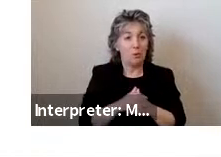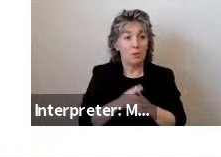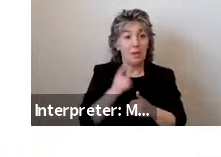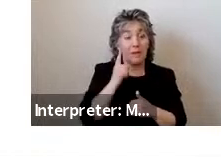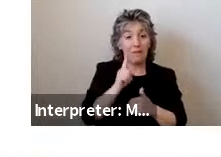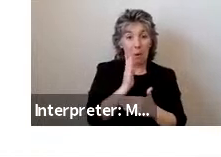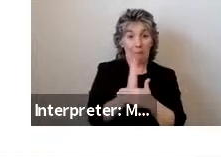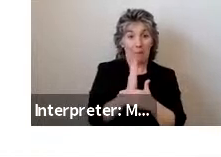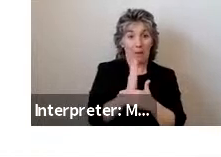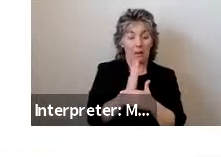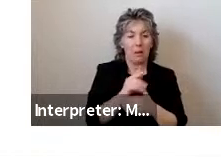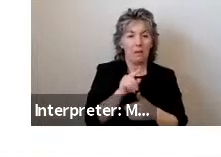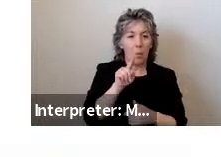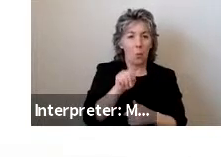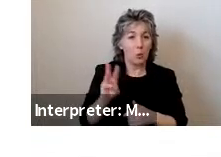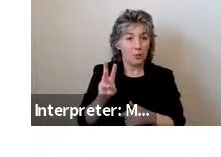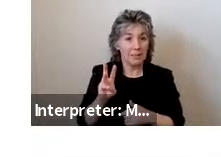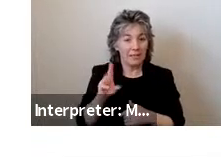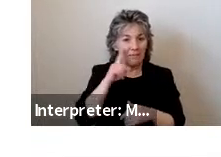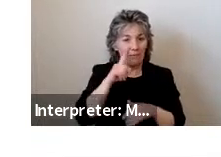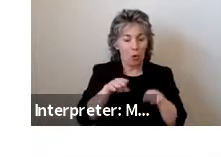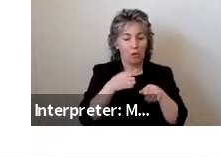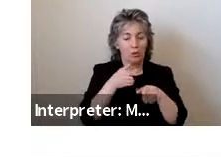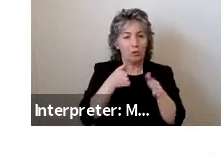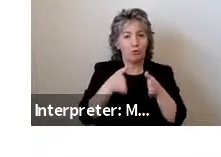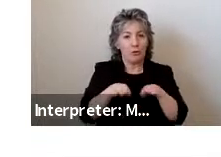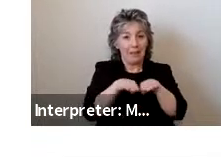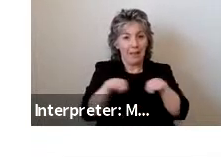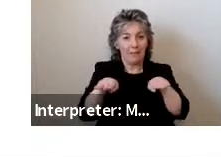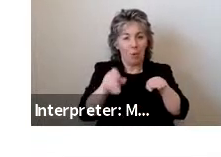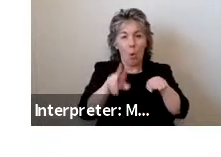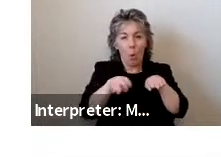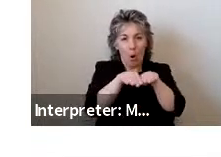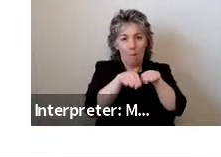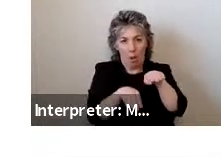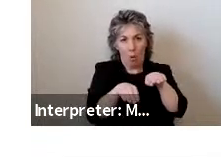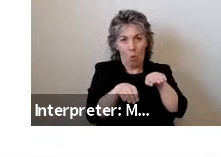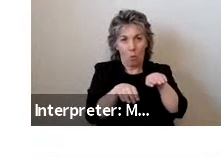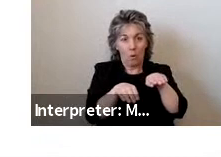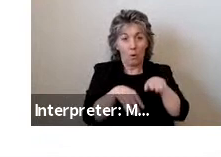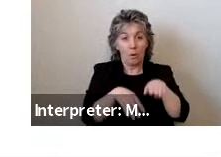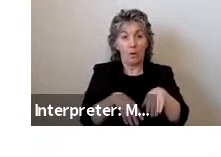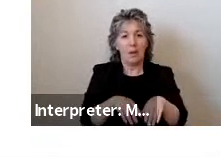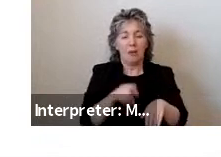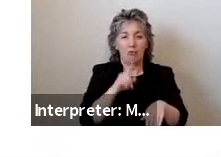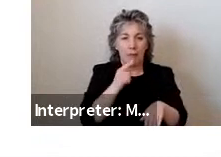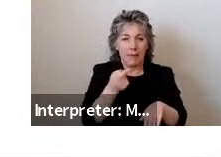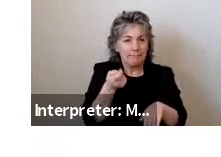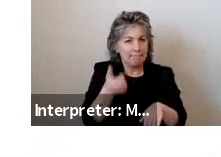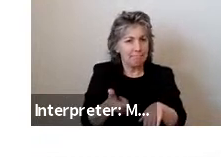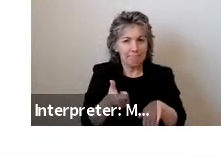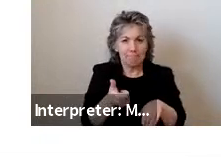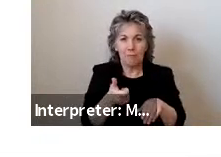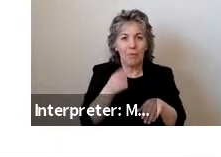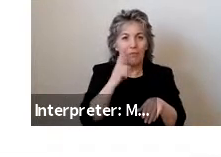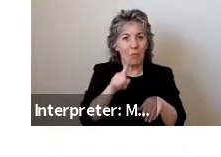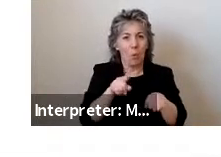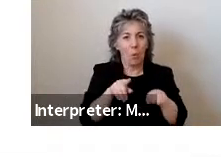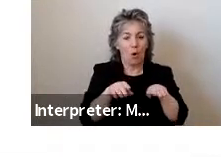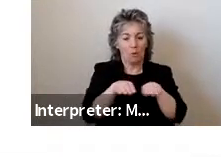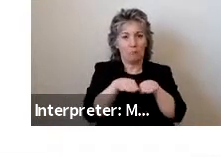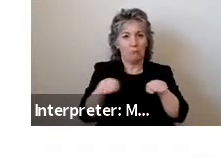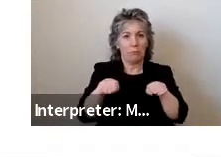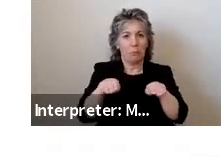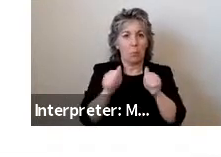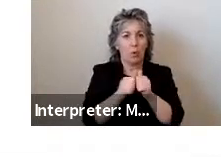1 to 6 for street level and below street level conditions and negligible for deployment to curbs.